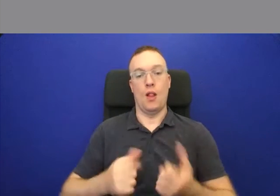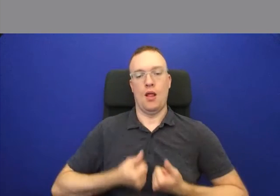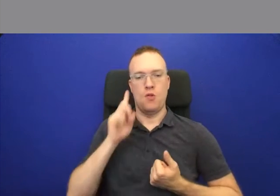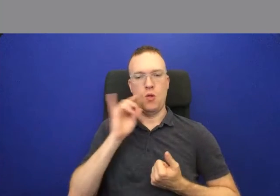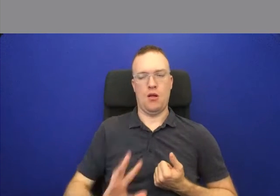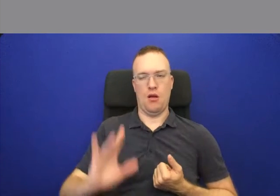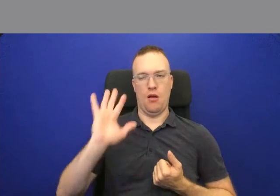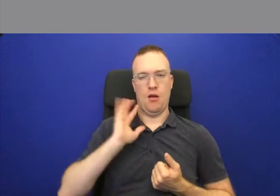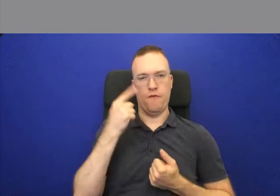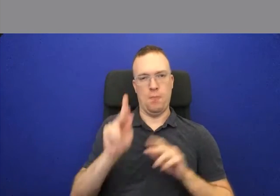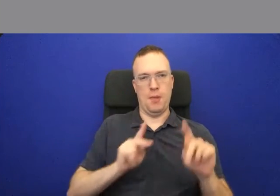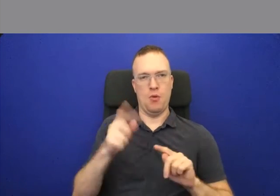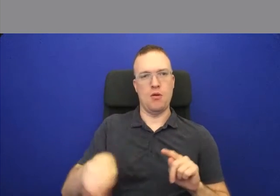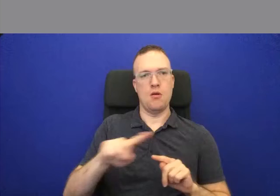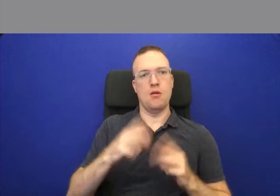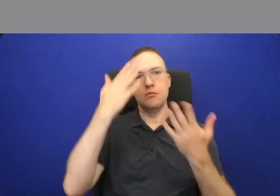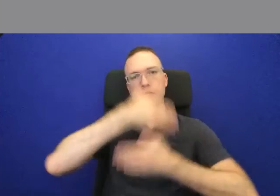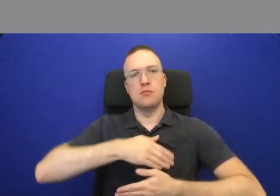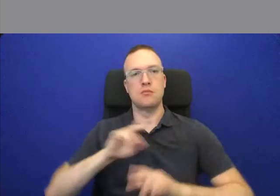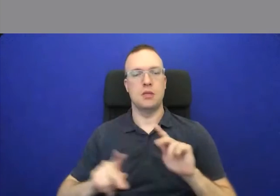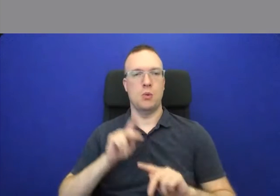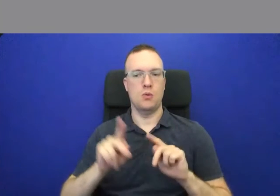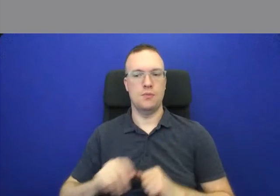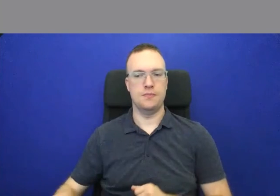for those invisible people.